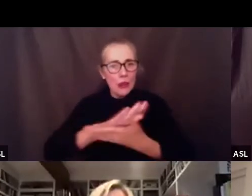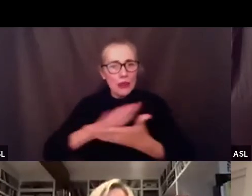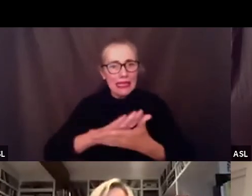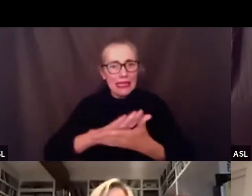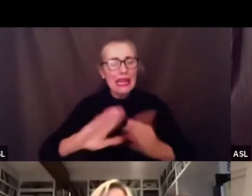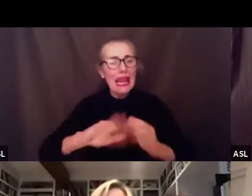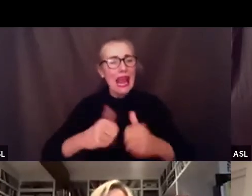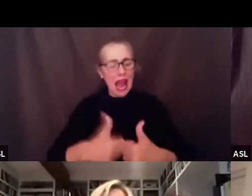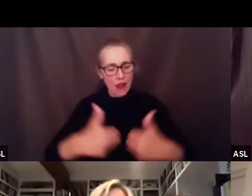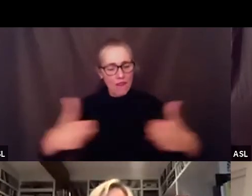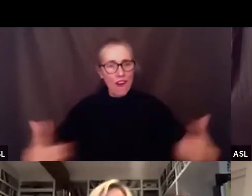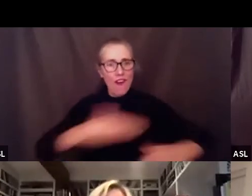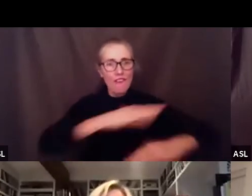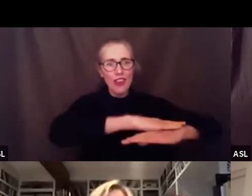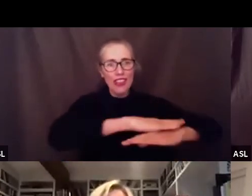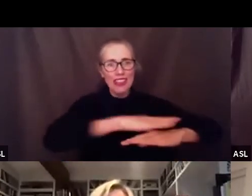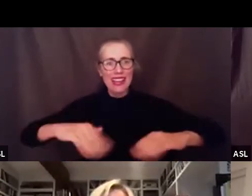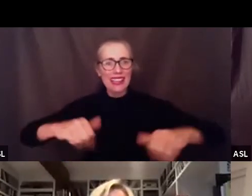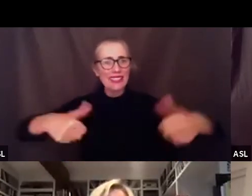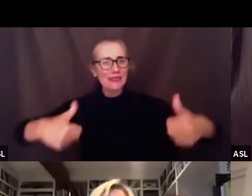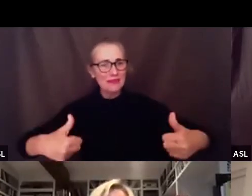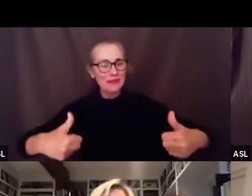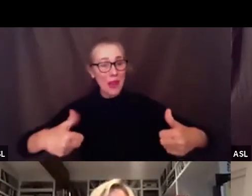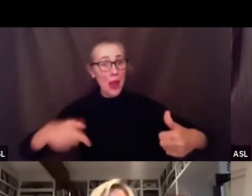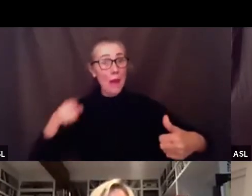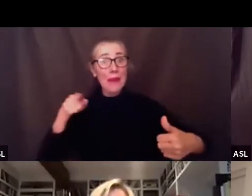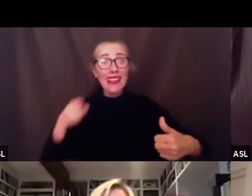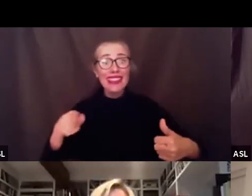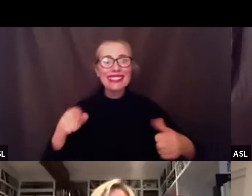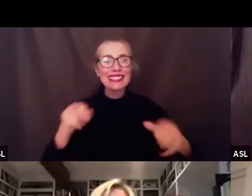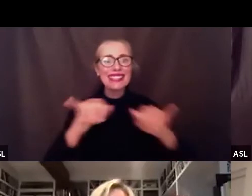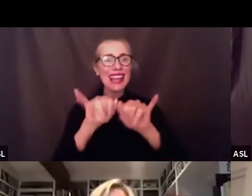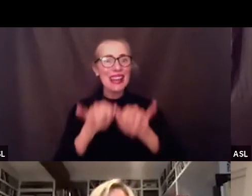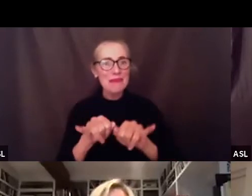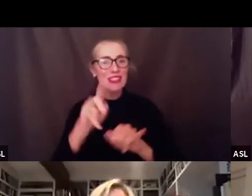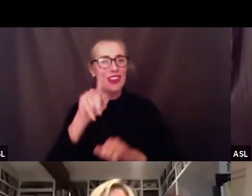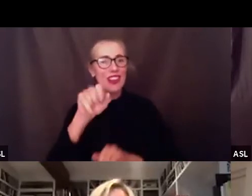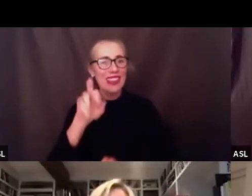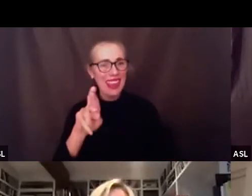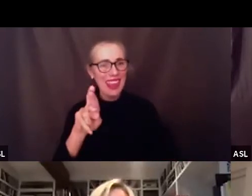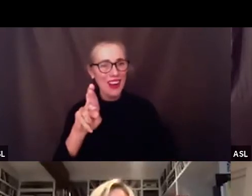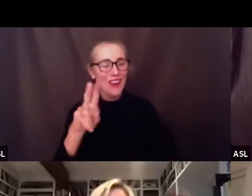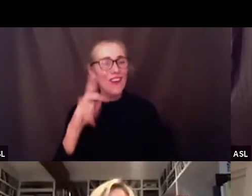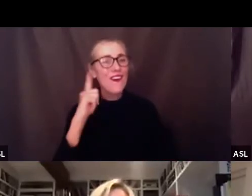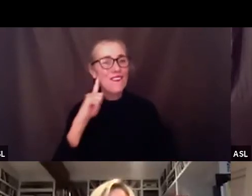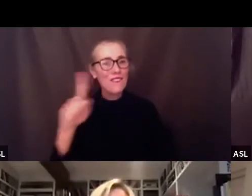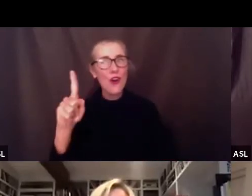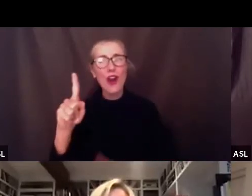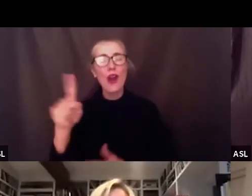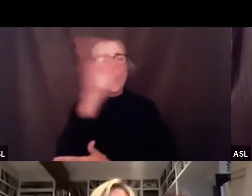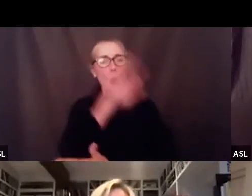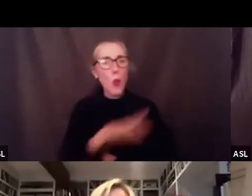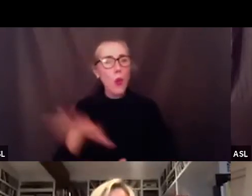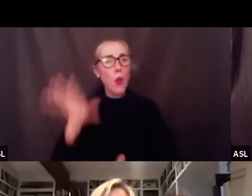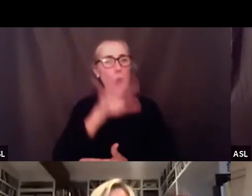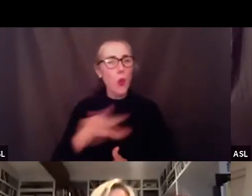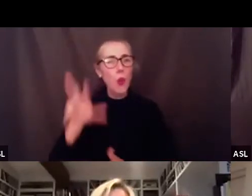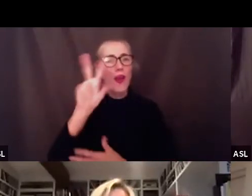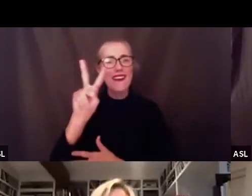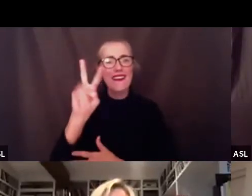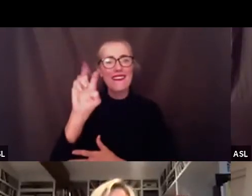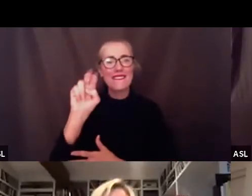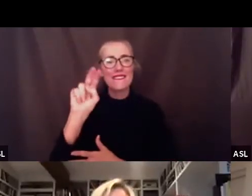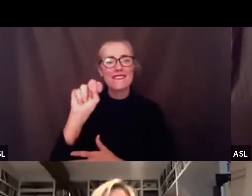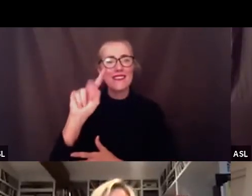etc you know but but this is something that you can actually in terms of ventilation which only recently has you know